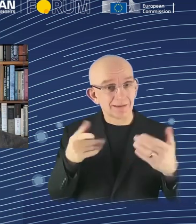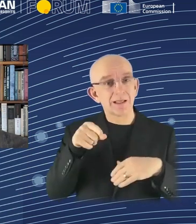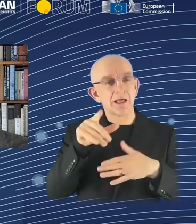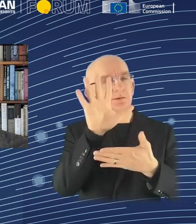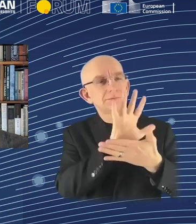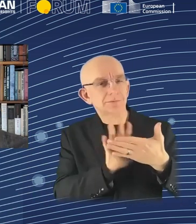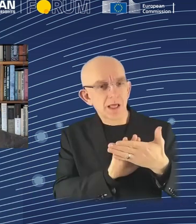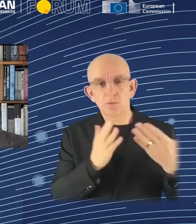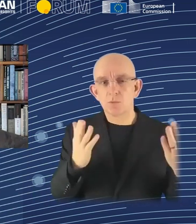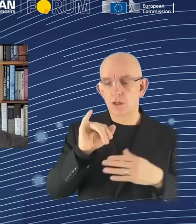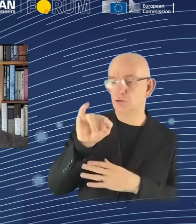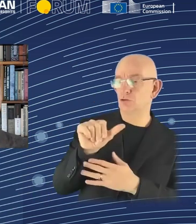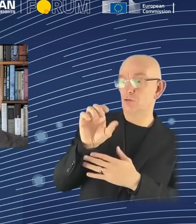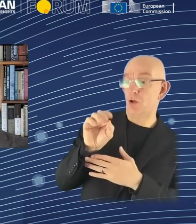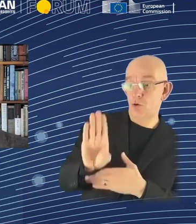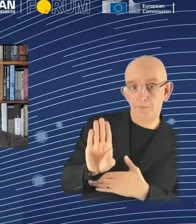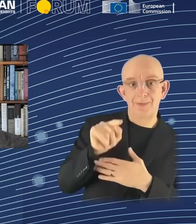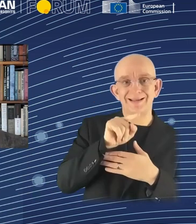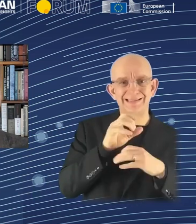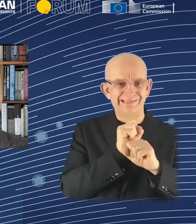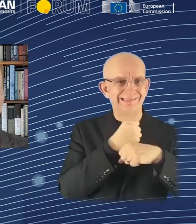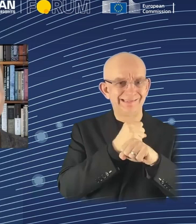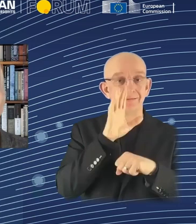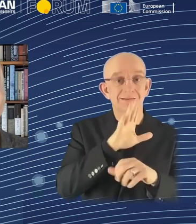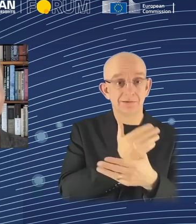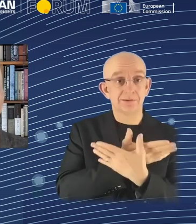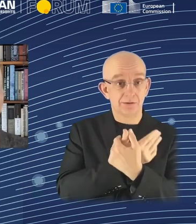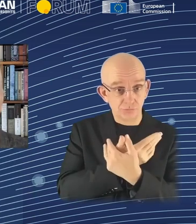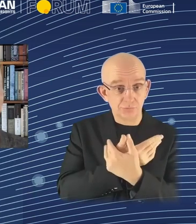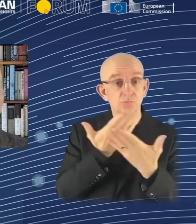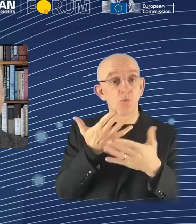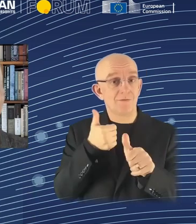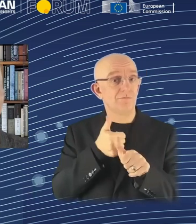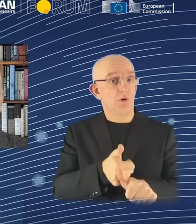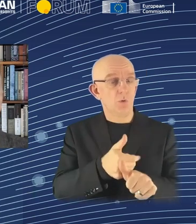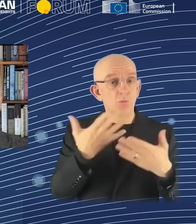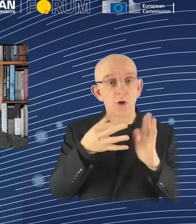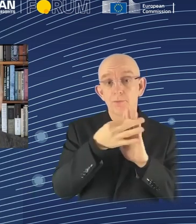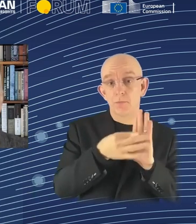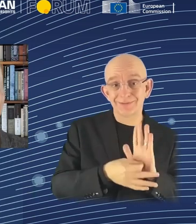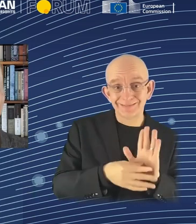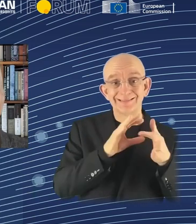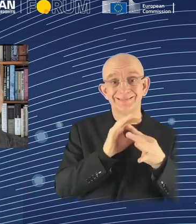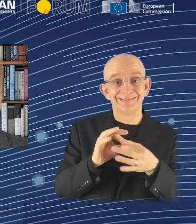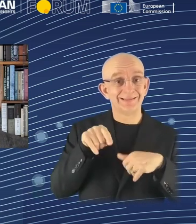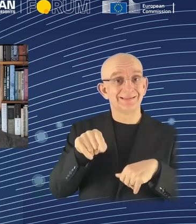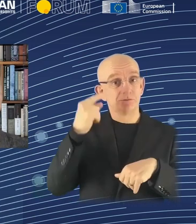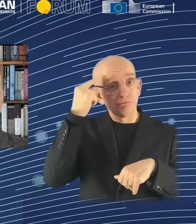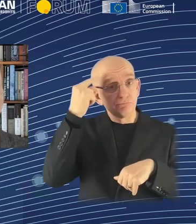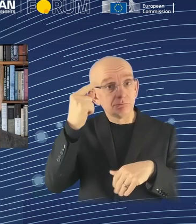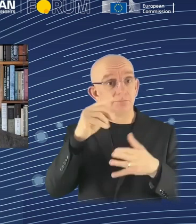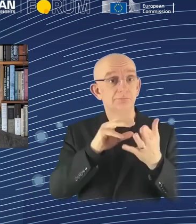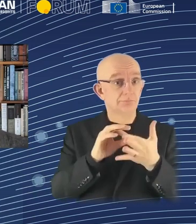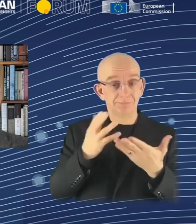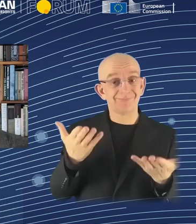says, to comply with the policy regarding the creation of images in the style of artists whose latest work was created after 1912, I will create an